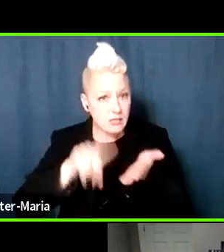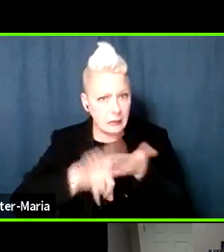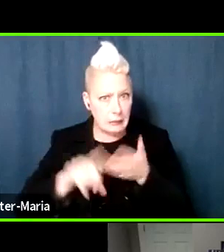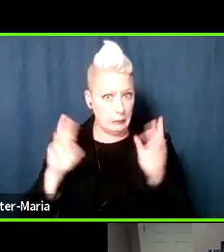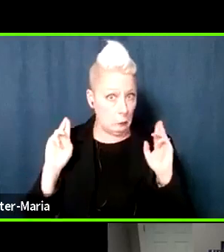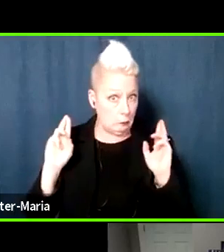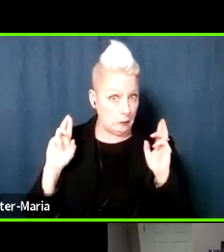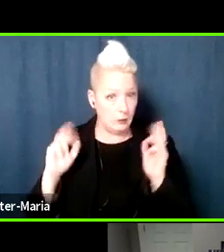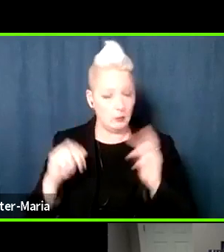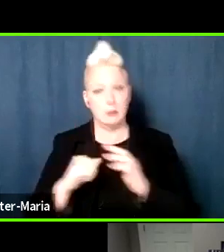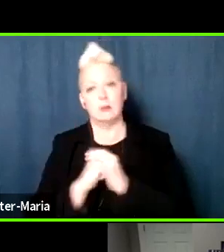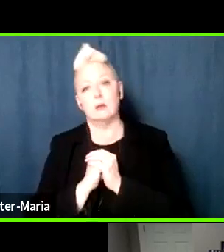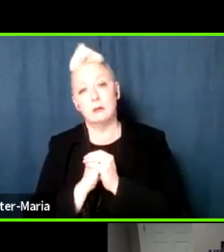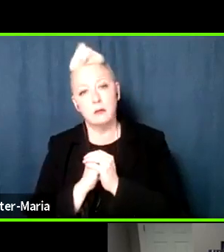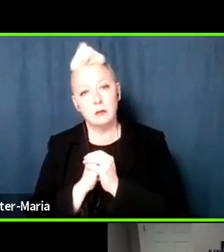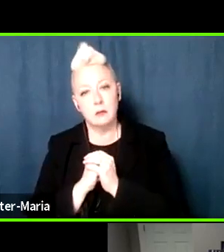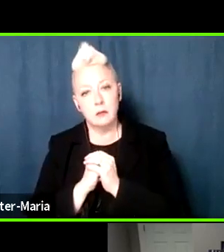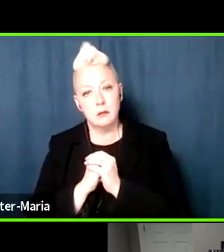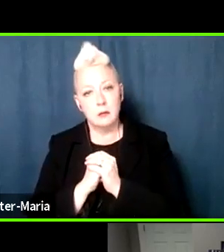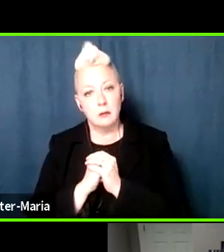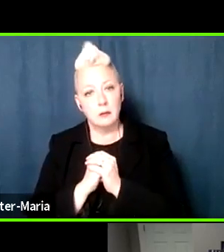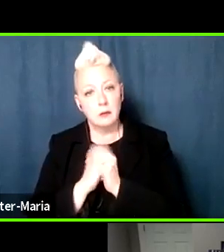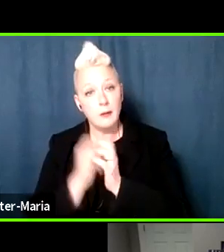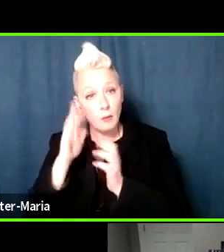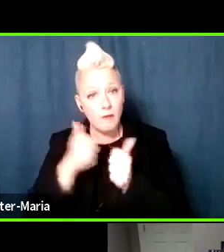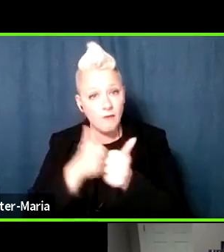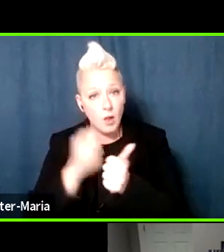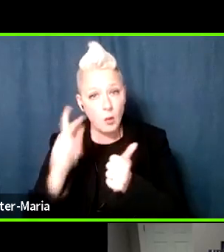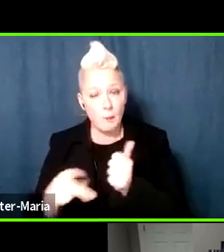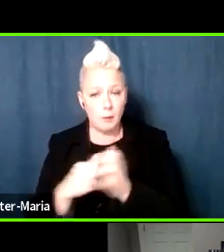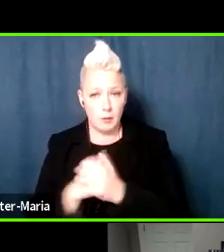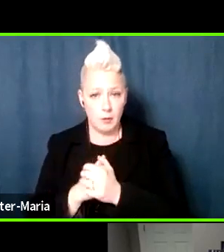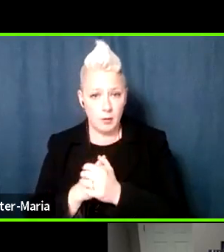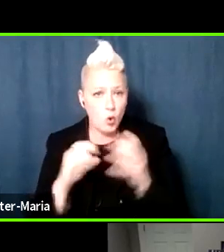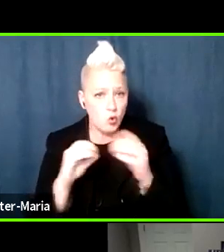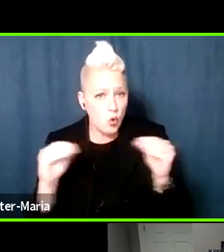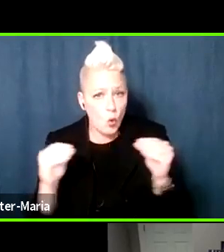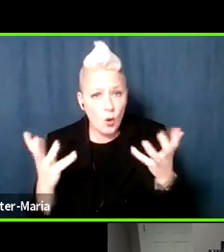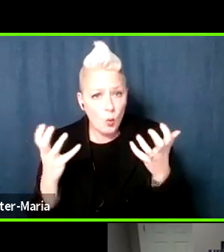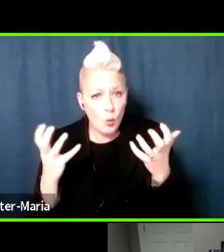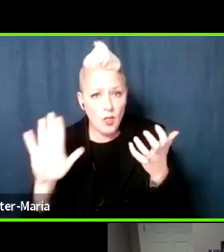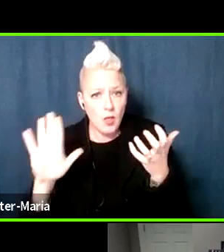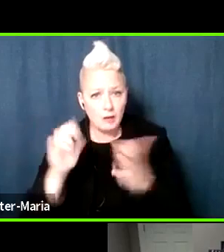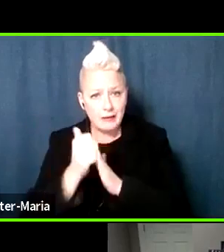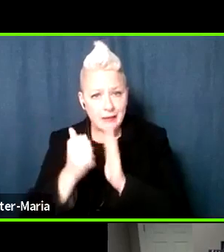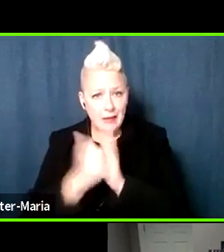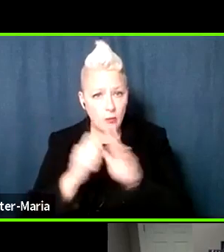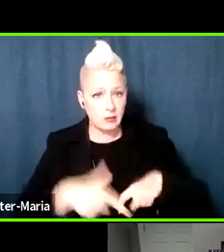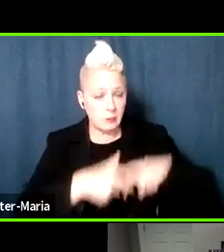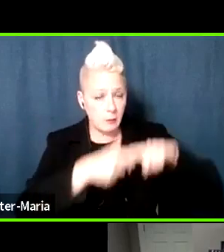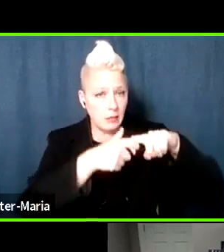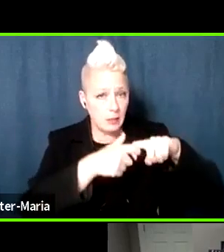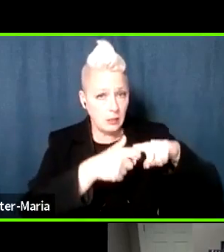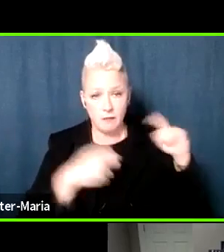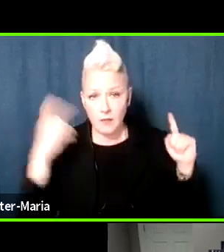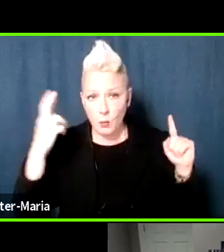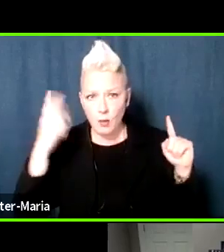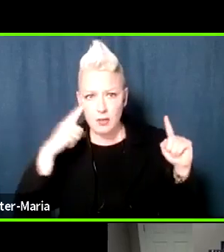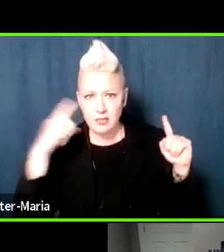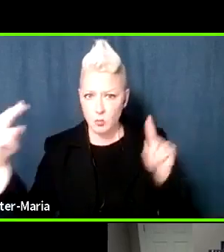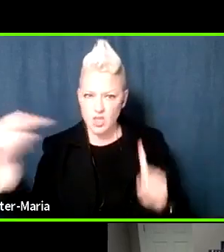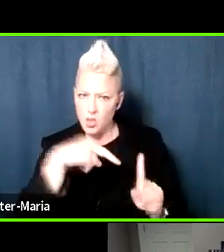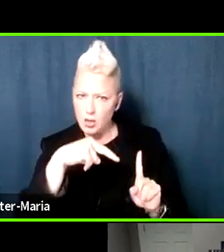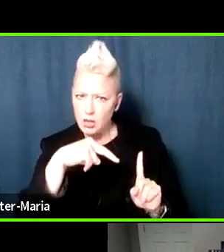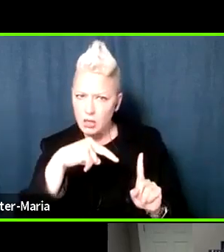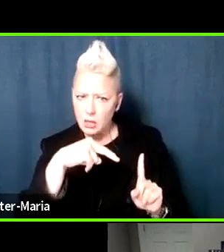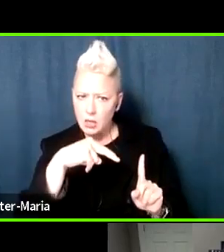and they're going to follow up on this. Nobody wants their account suspended. And if they realize that somebody is looking, if